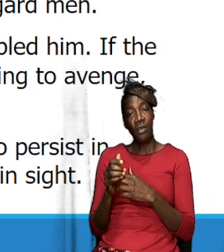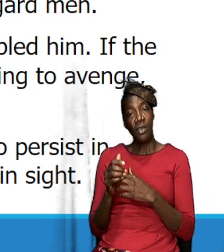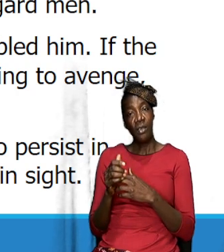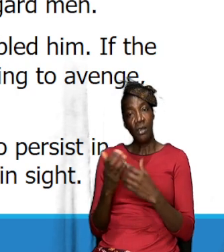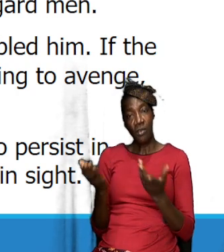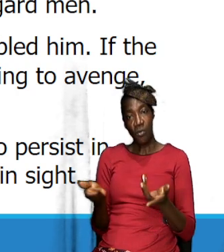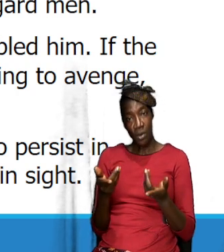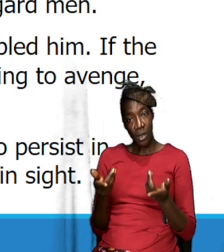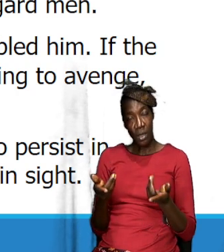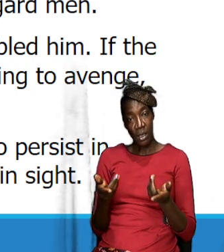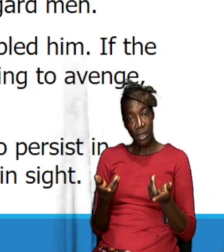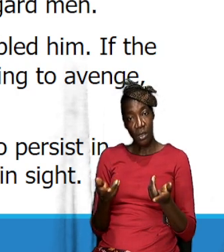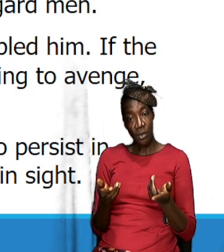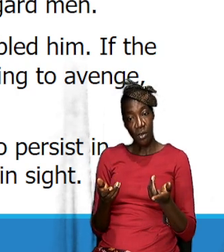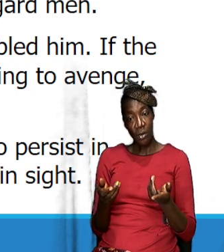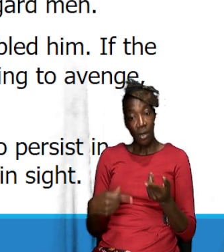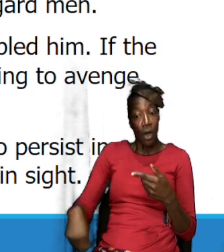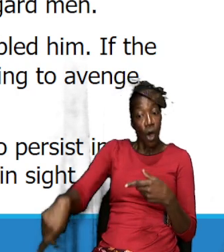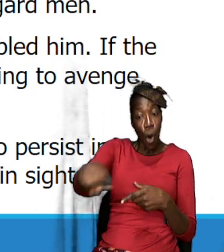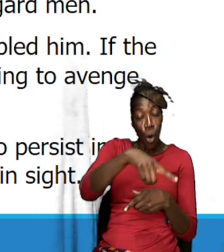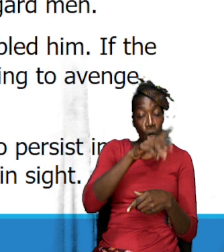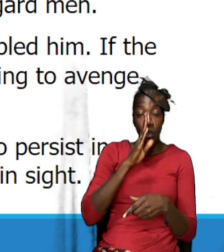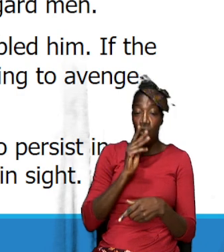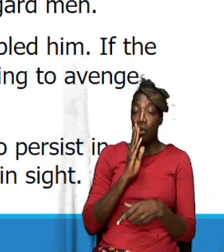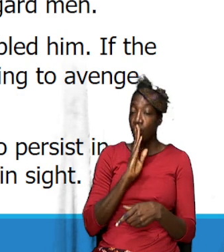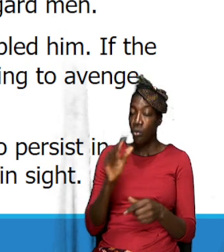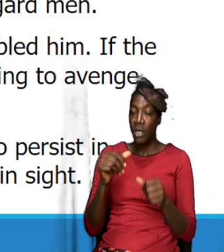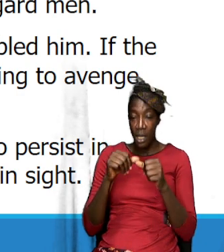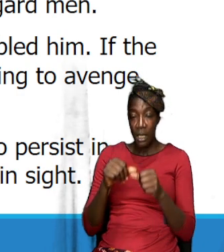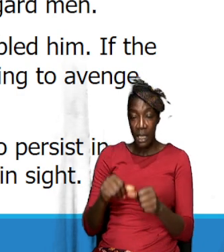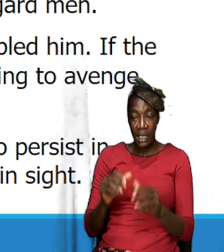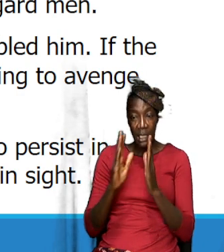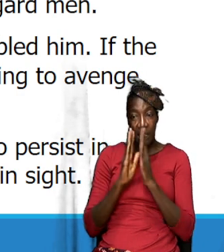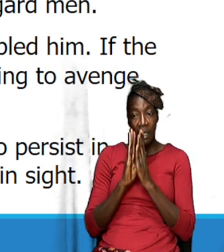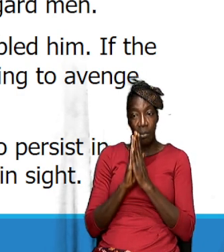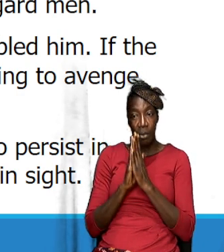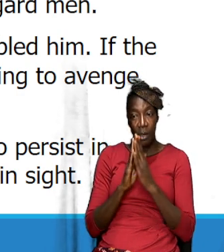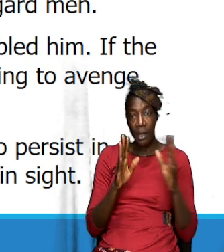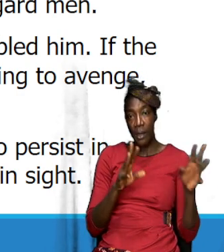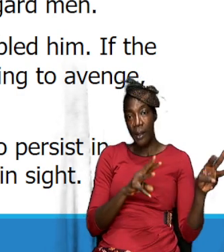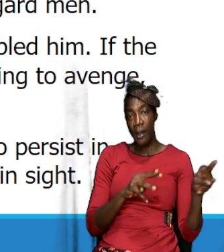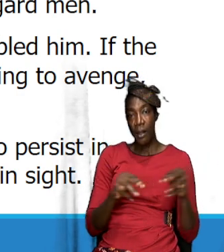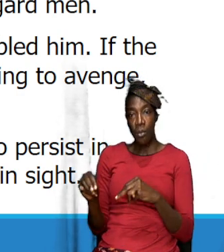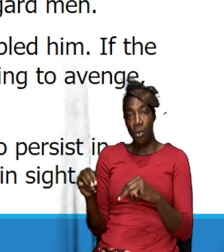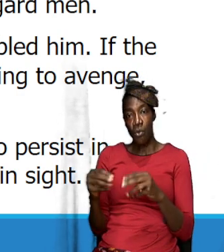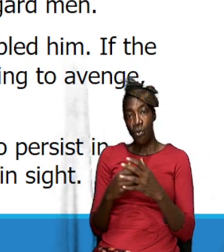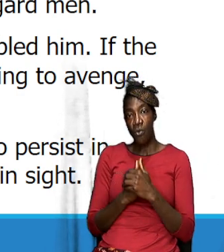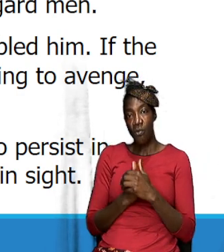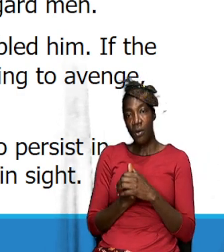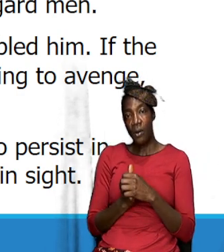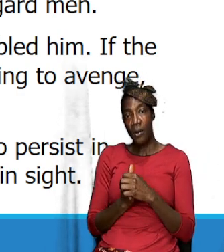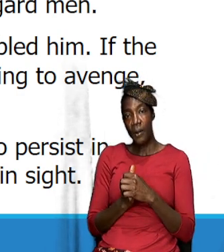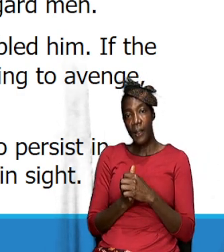wants us to be consistent in prayer let us move on to the next slide